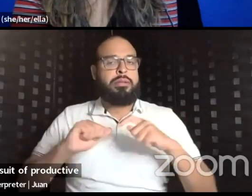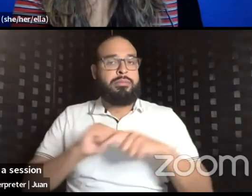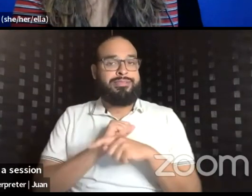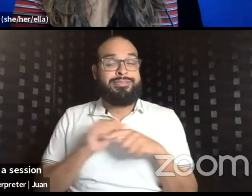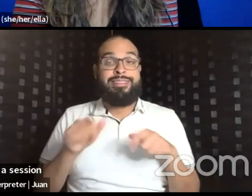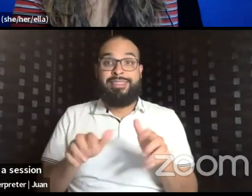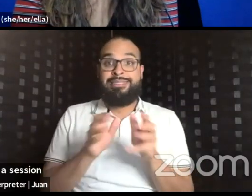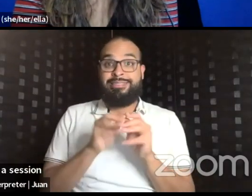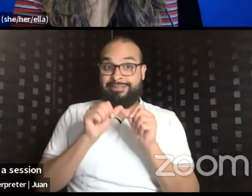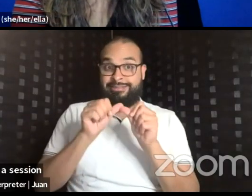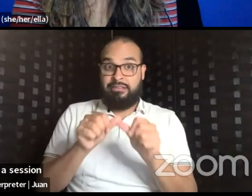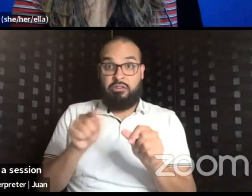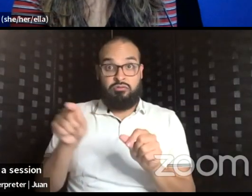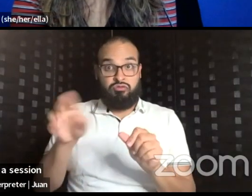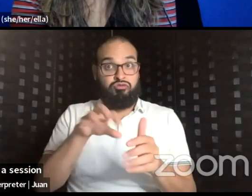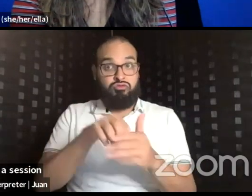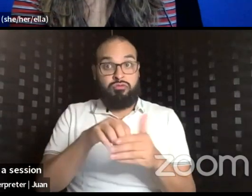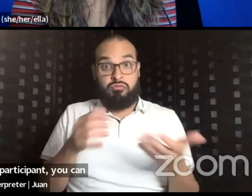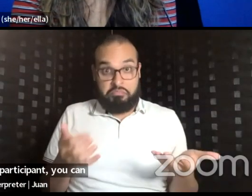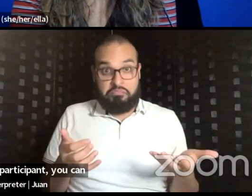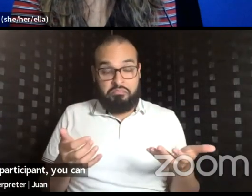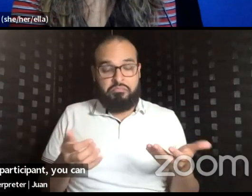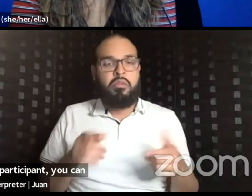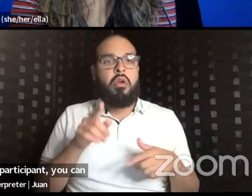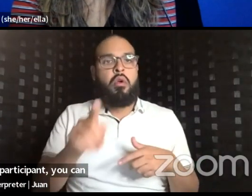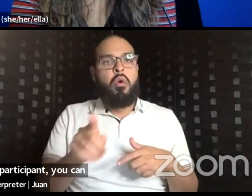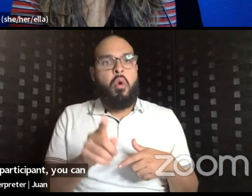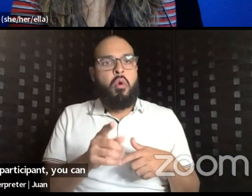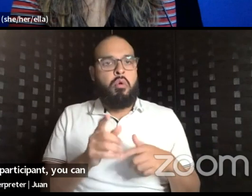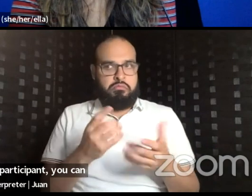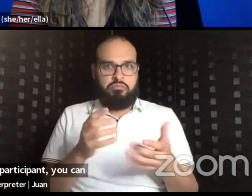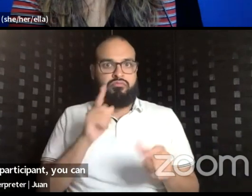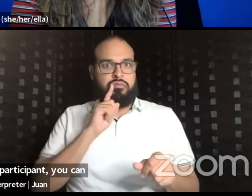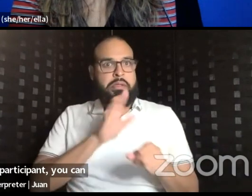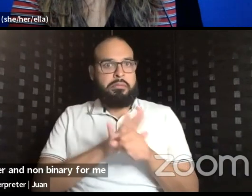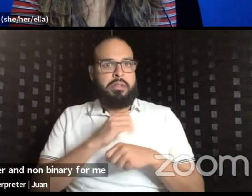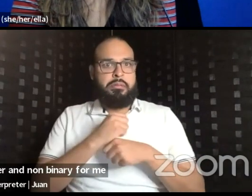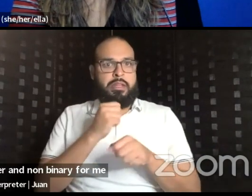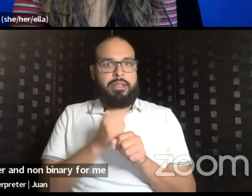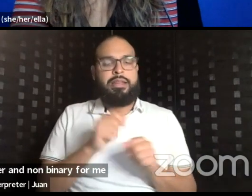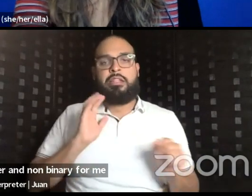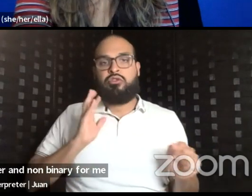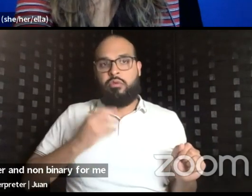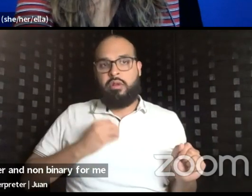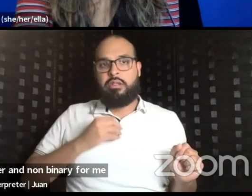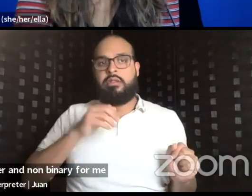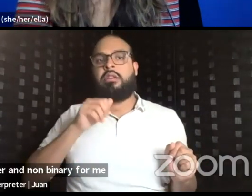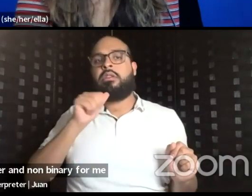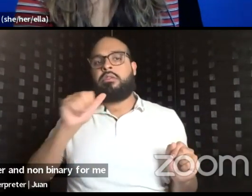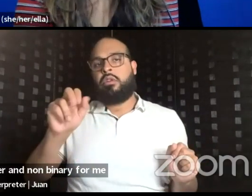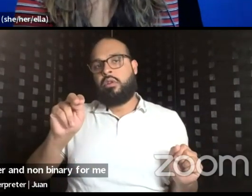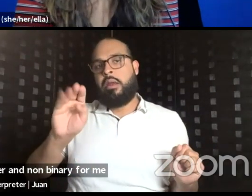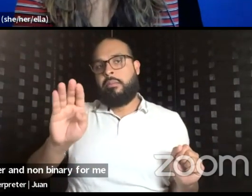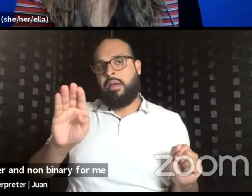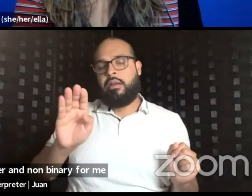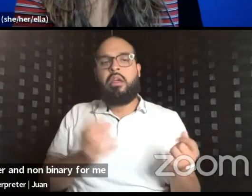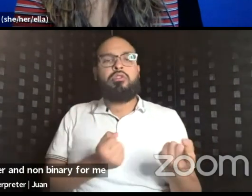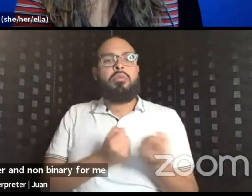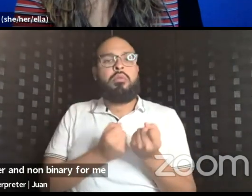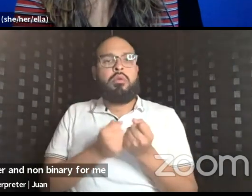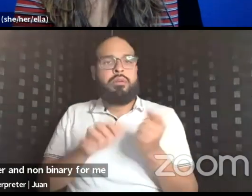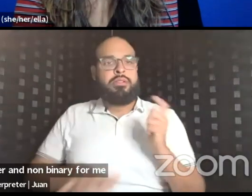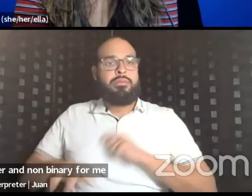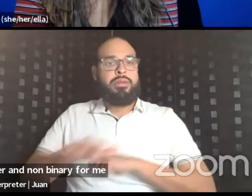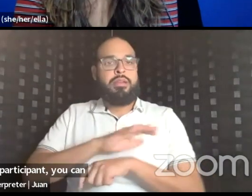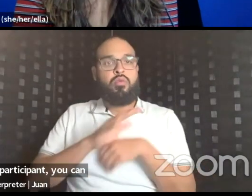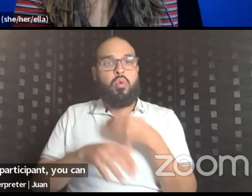session participant, you commit with us to creating a transgender and non-binary affirming space. All language that includes but is not limited